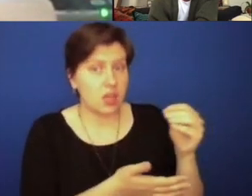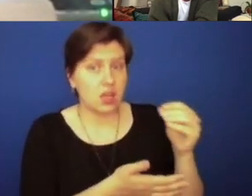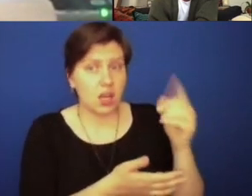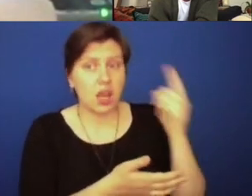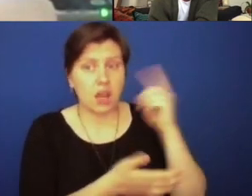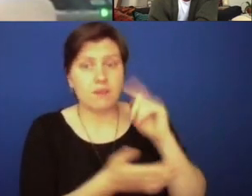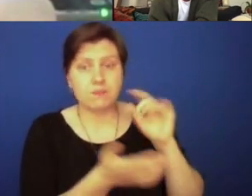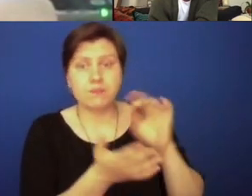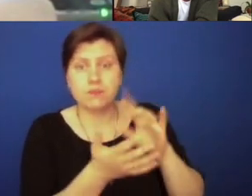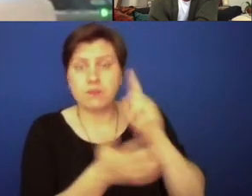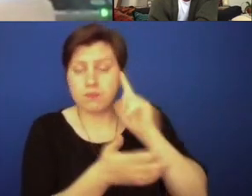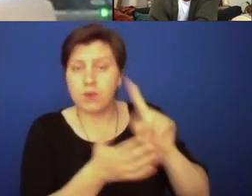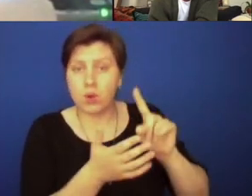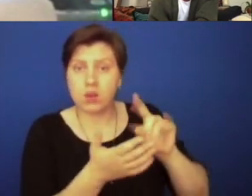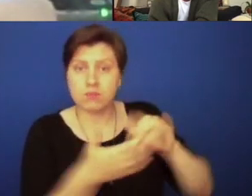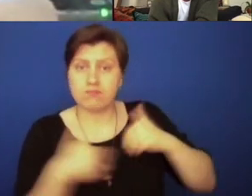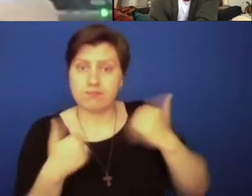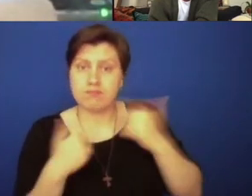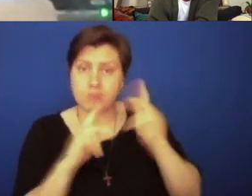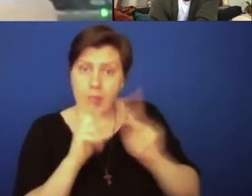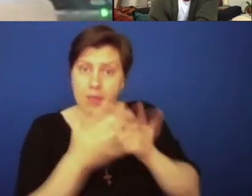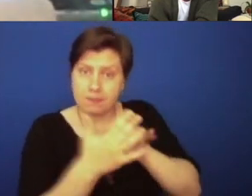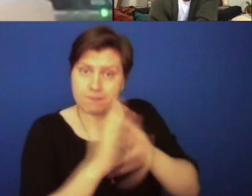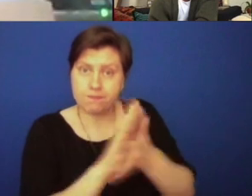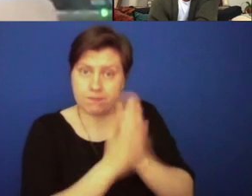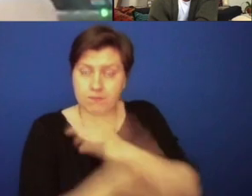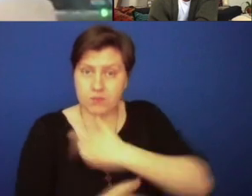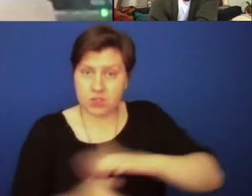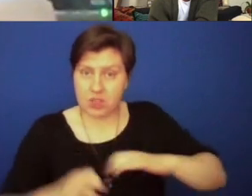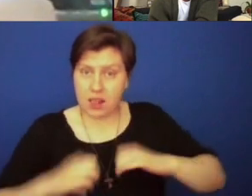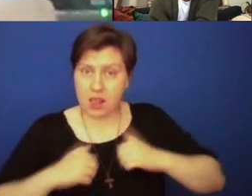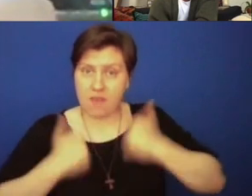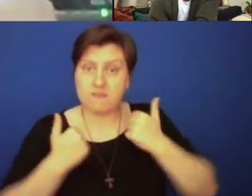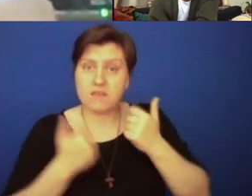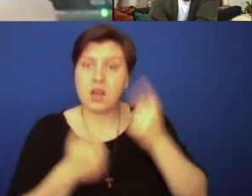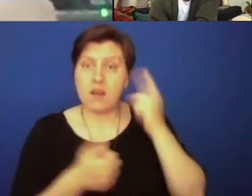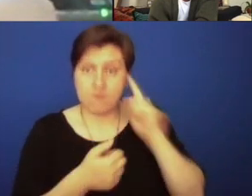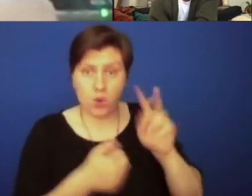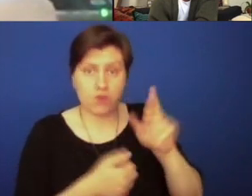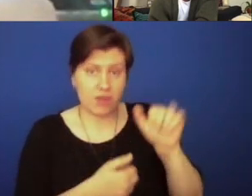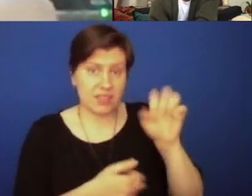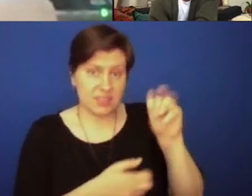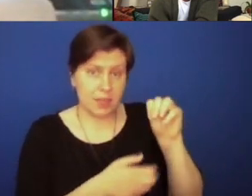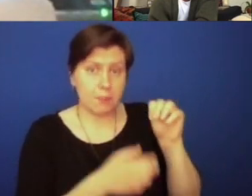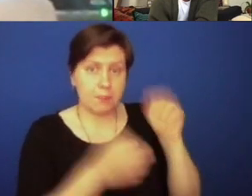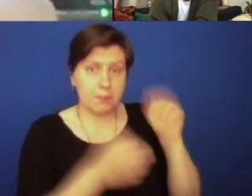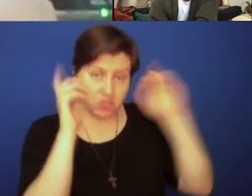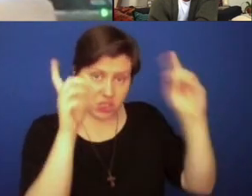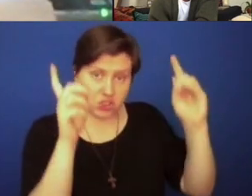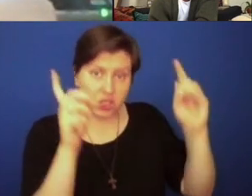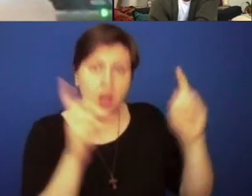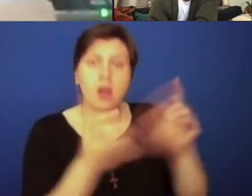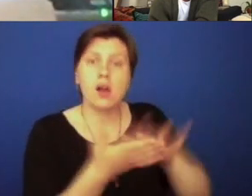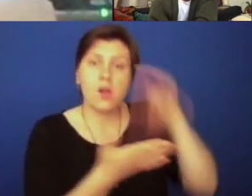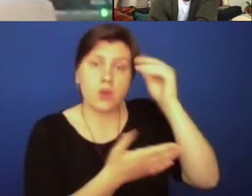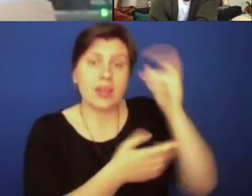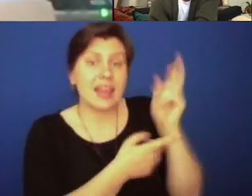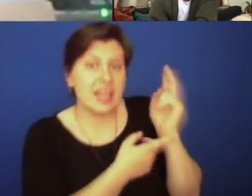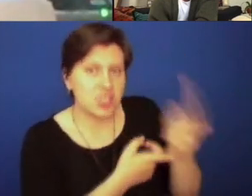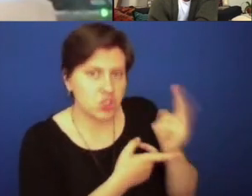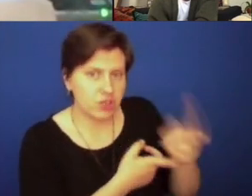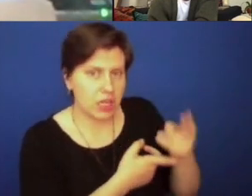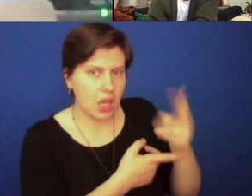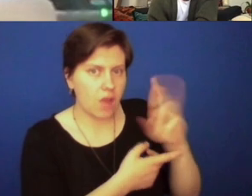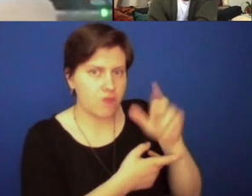presbyterates on these issues of racism being anti-racism and really learning the history of racism